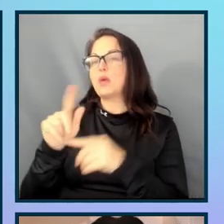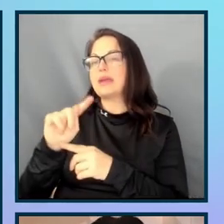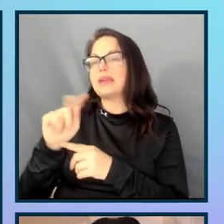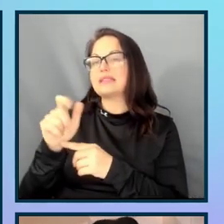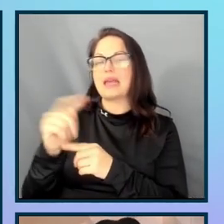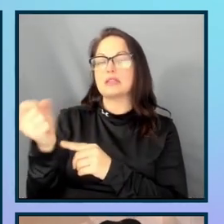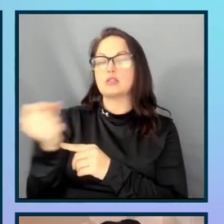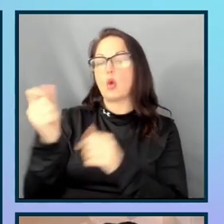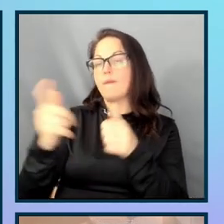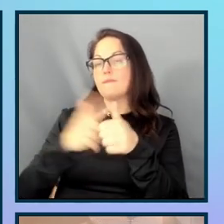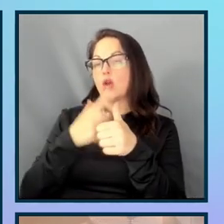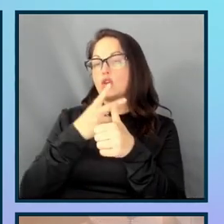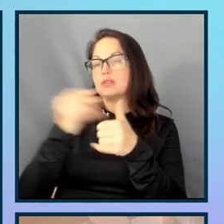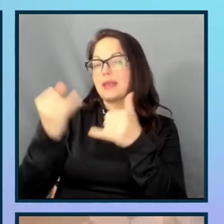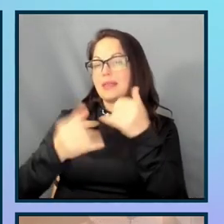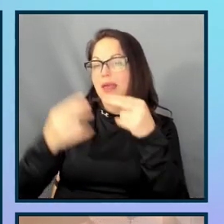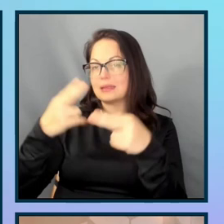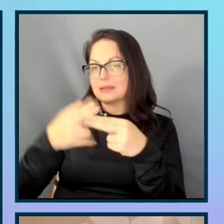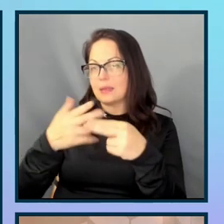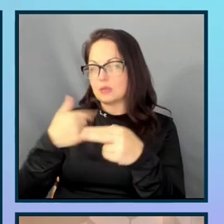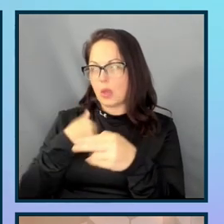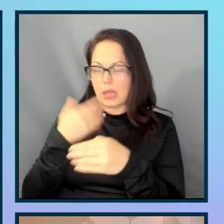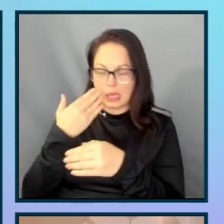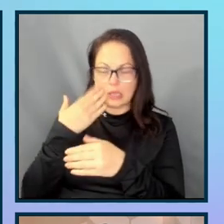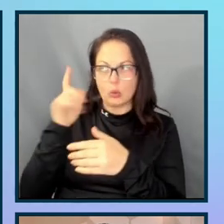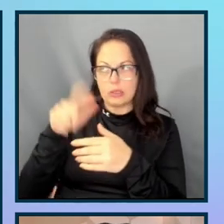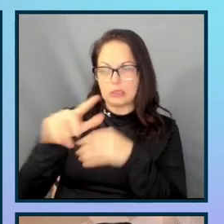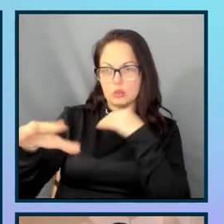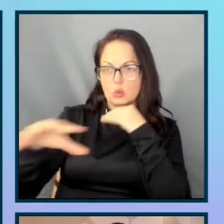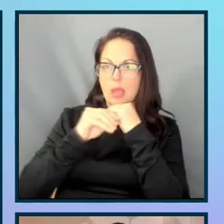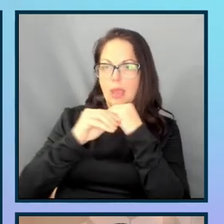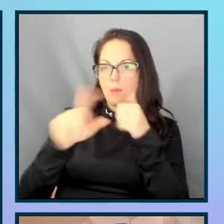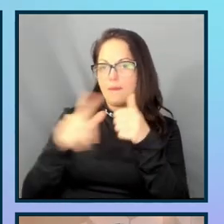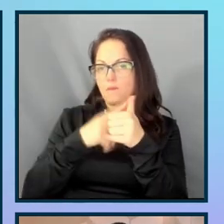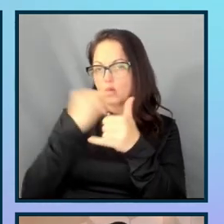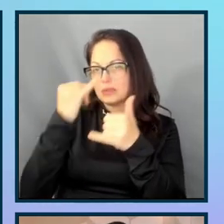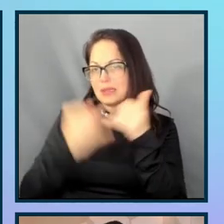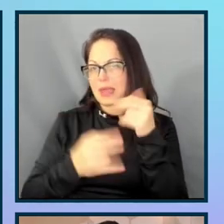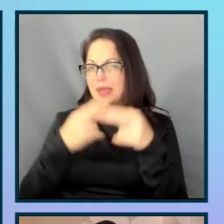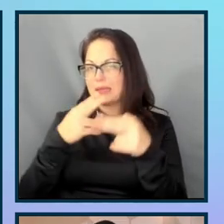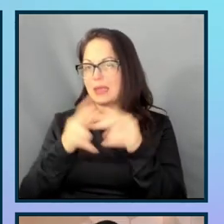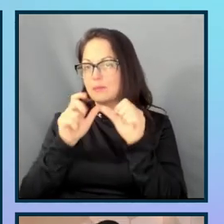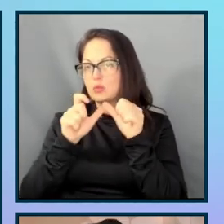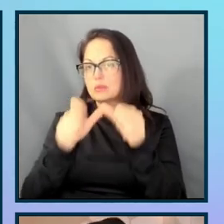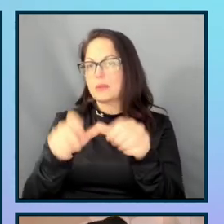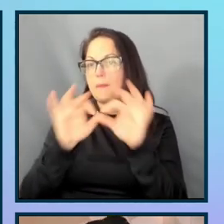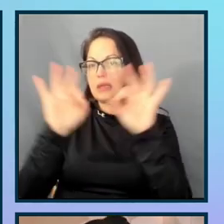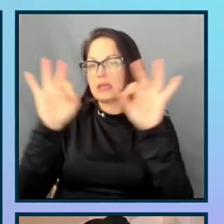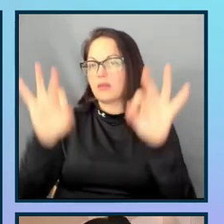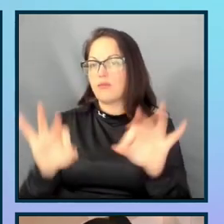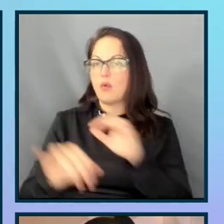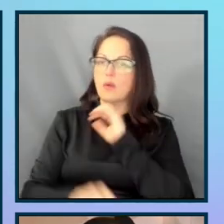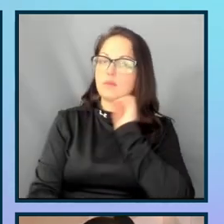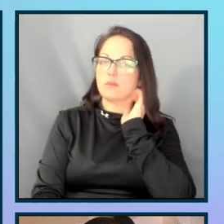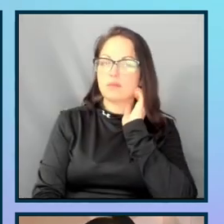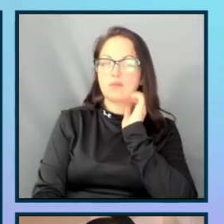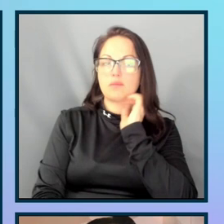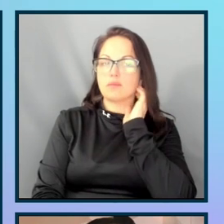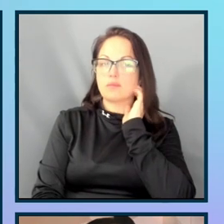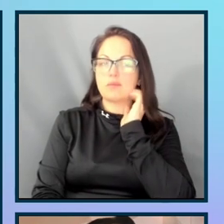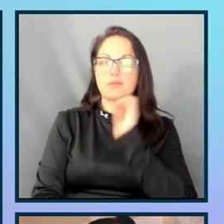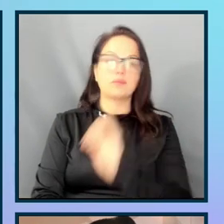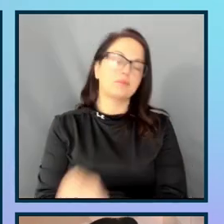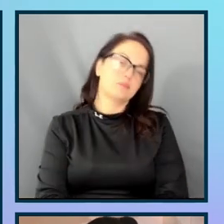last name. So, I know that I have to input my first and last name to submit this form. So, I'm going to go ahead and start typing something. So, I'm to write my first name,